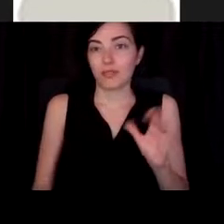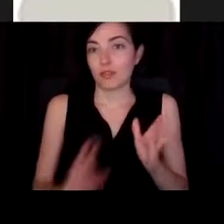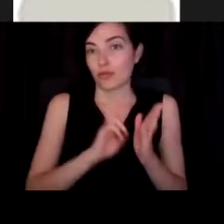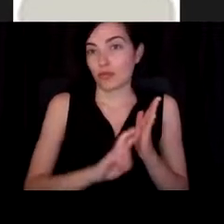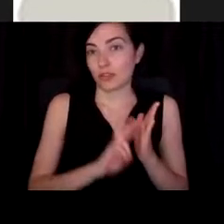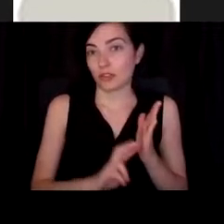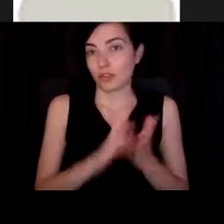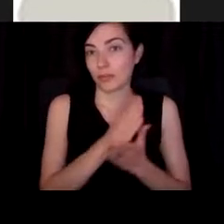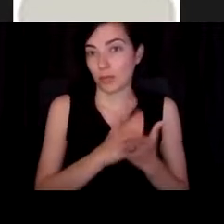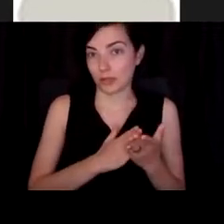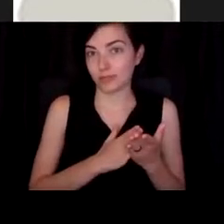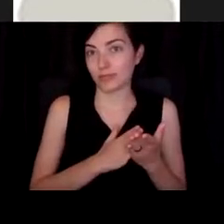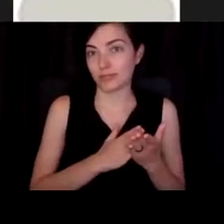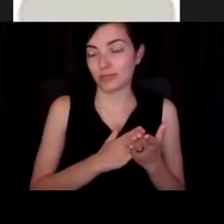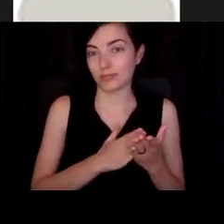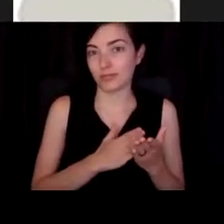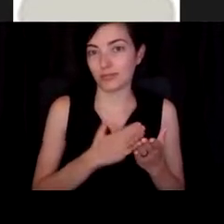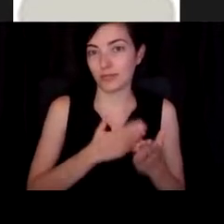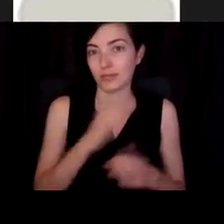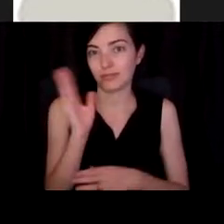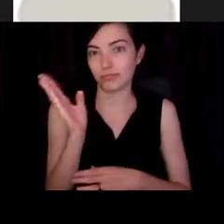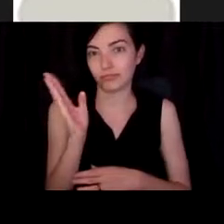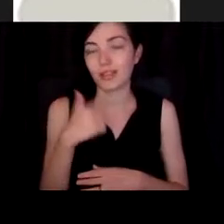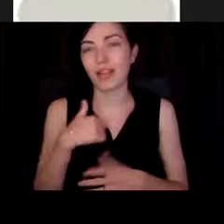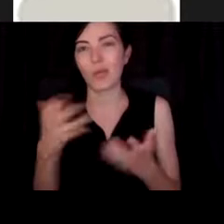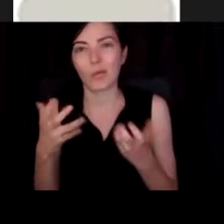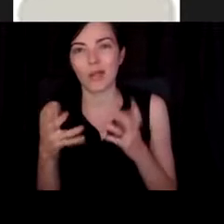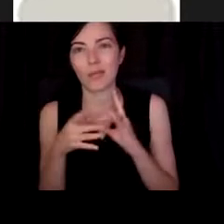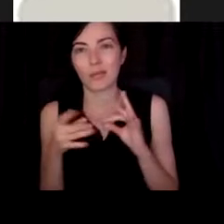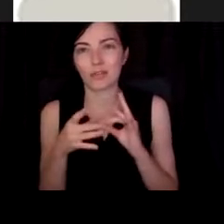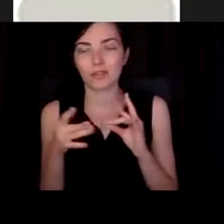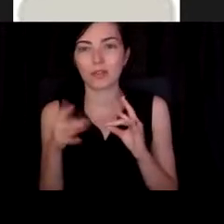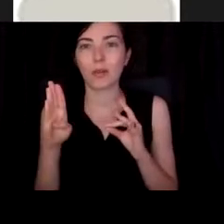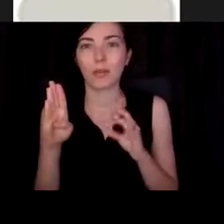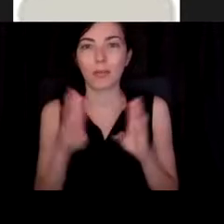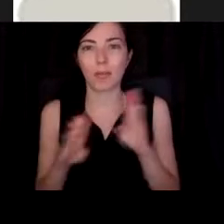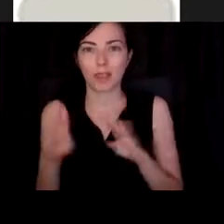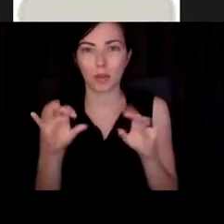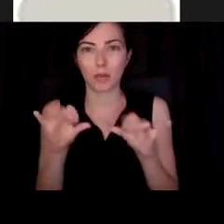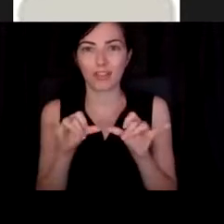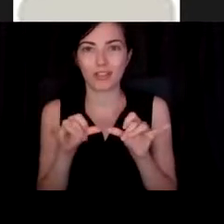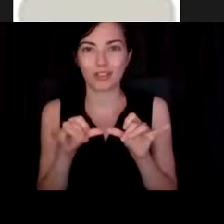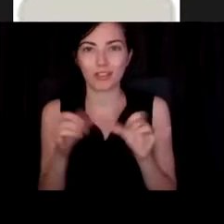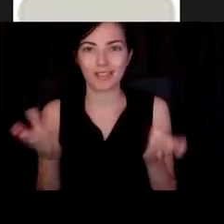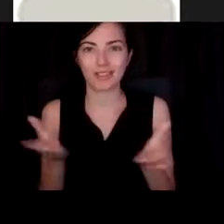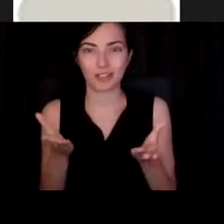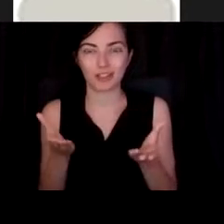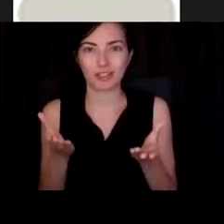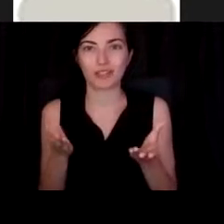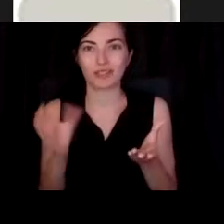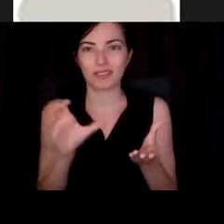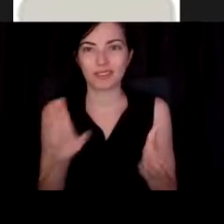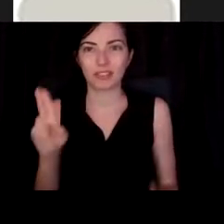I also just wanted to mention, um, bioengineering here at CU Anschutz because it's, it's kind of an unusual,